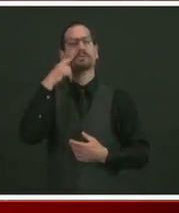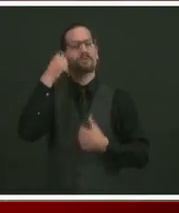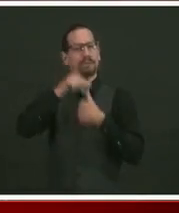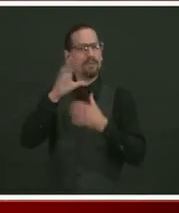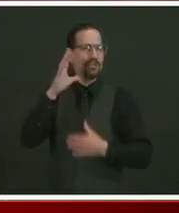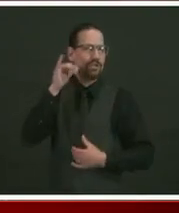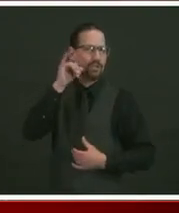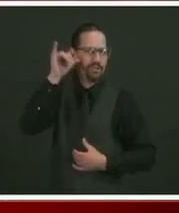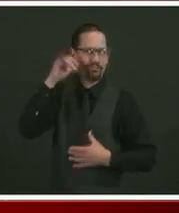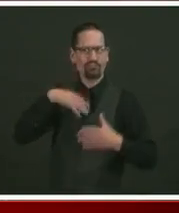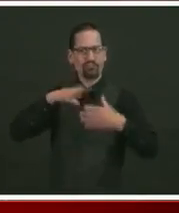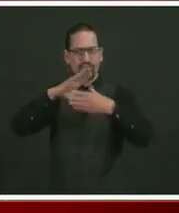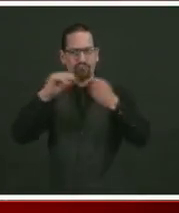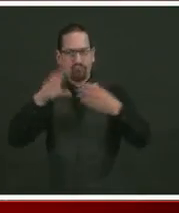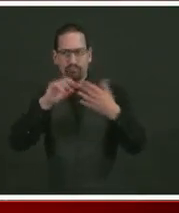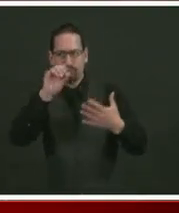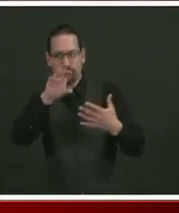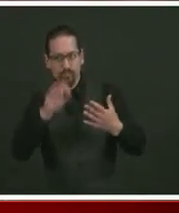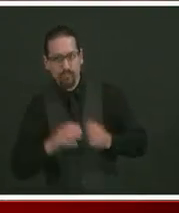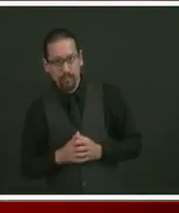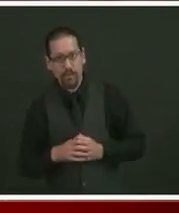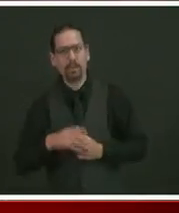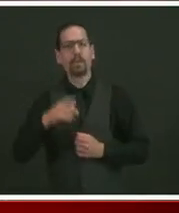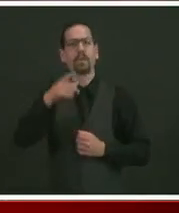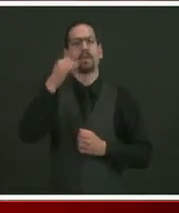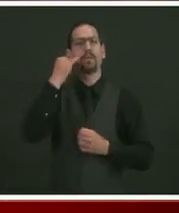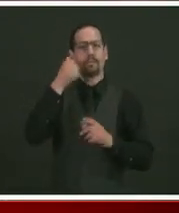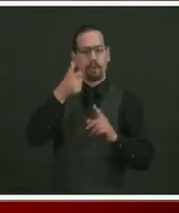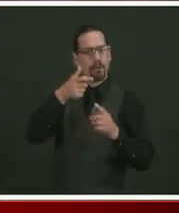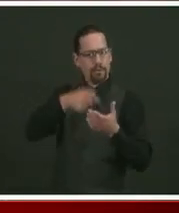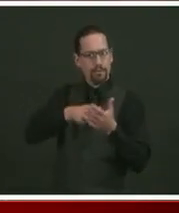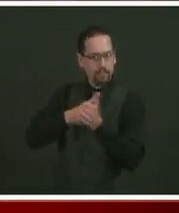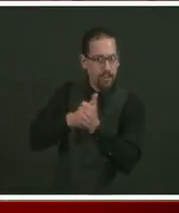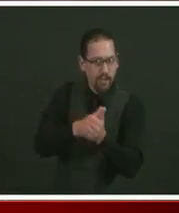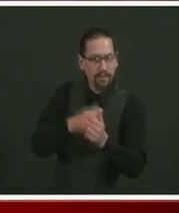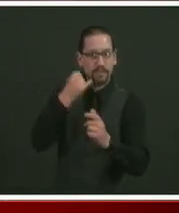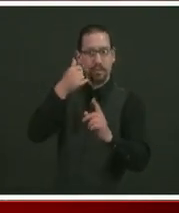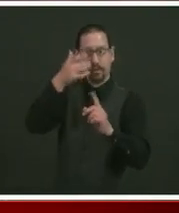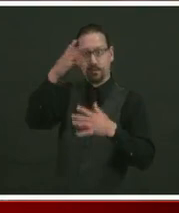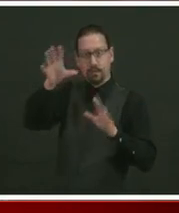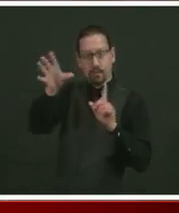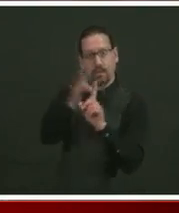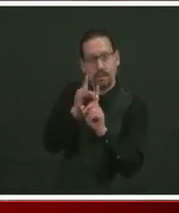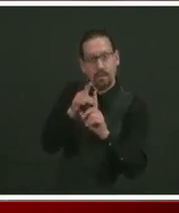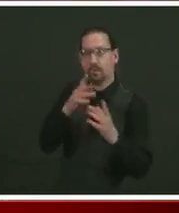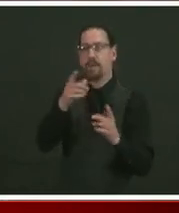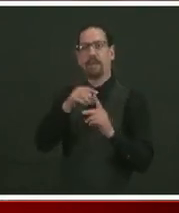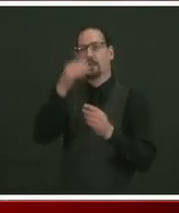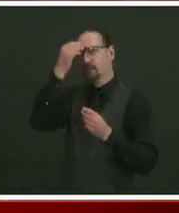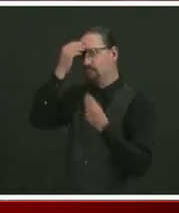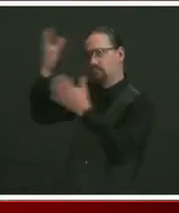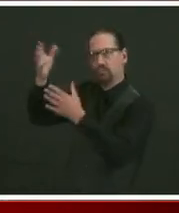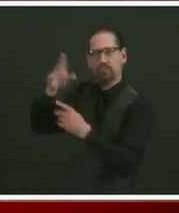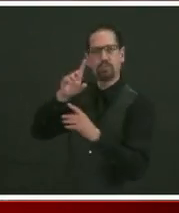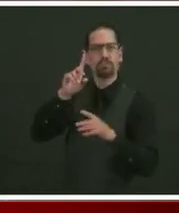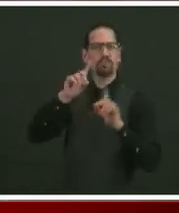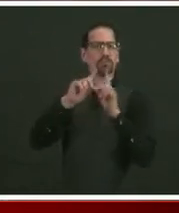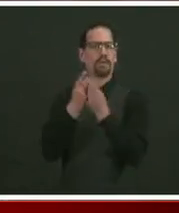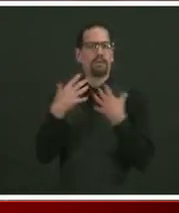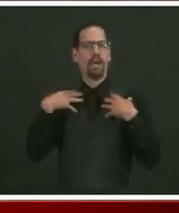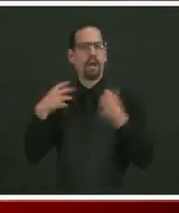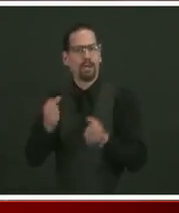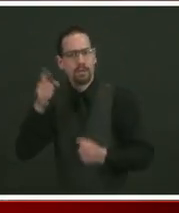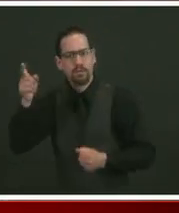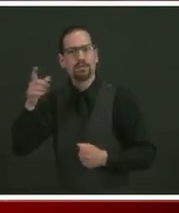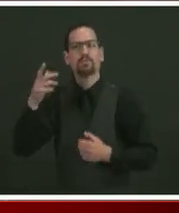you're going to get a call from the Department of Health. They're going to want to know who you've had contact with. And they're going to call all of those people to let them